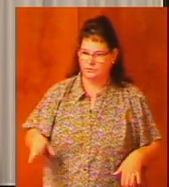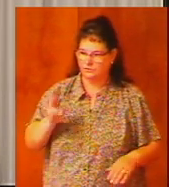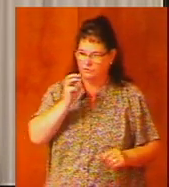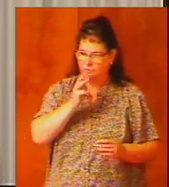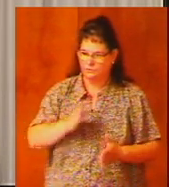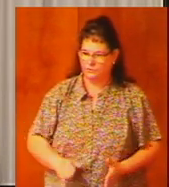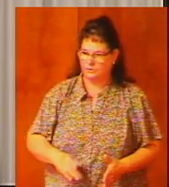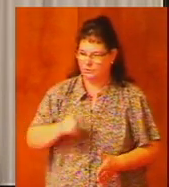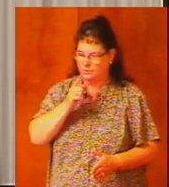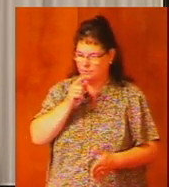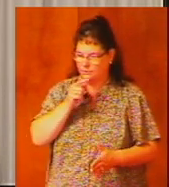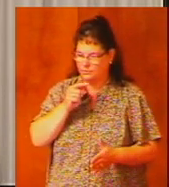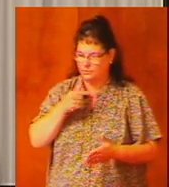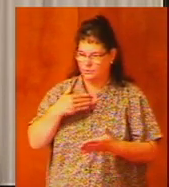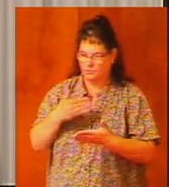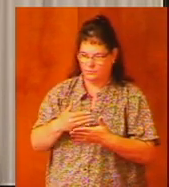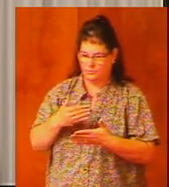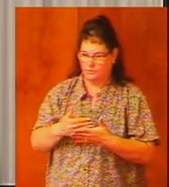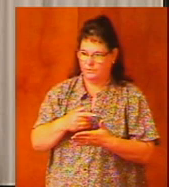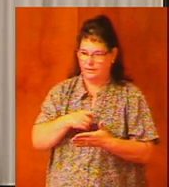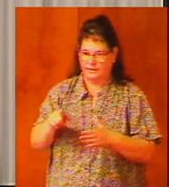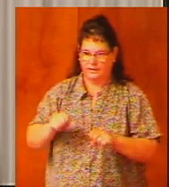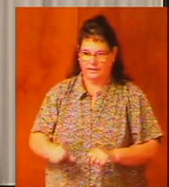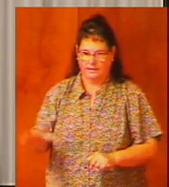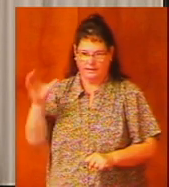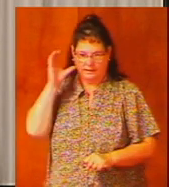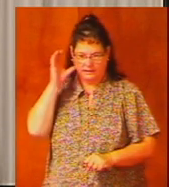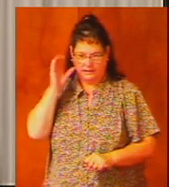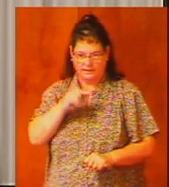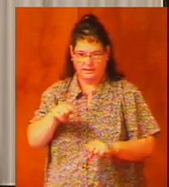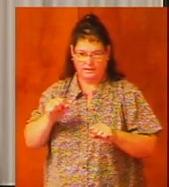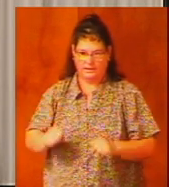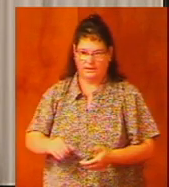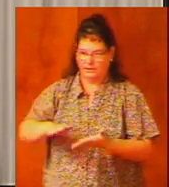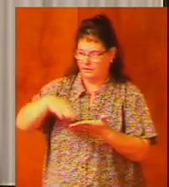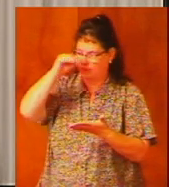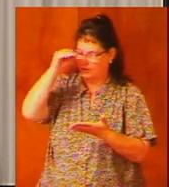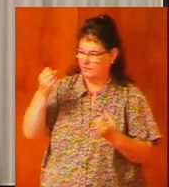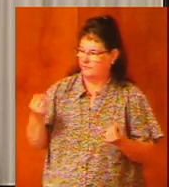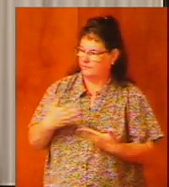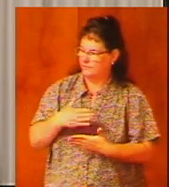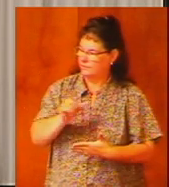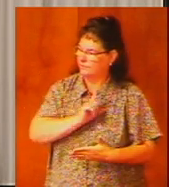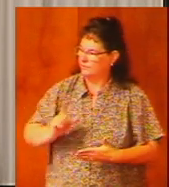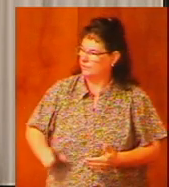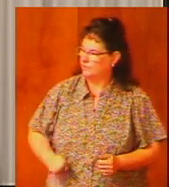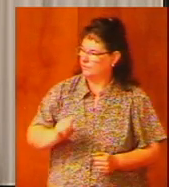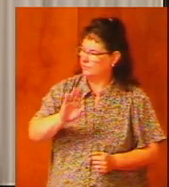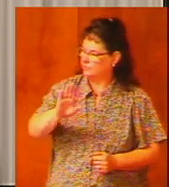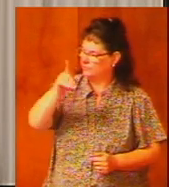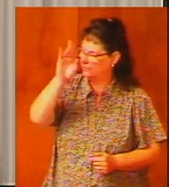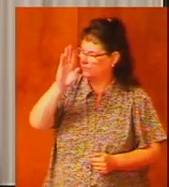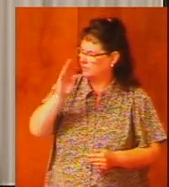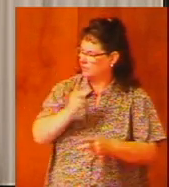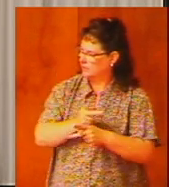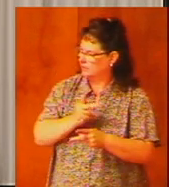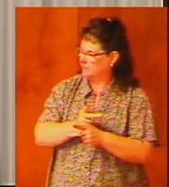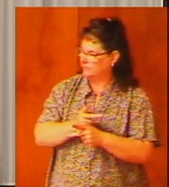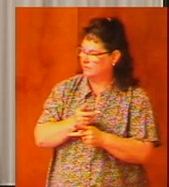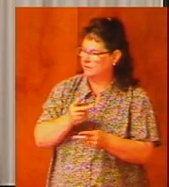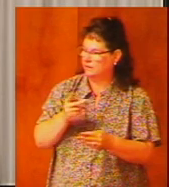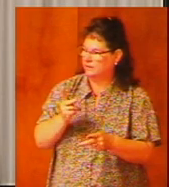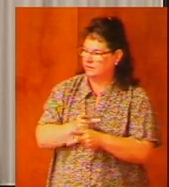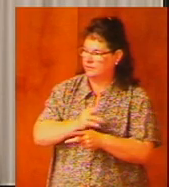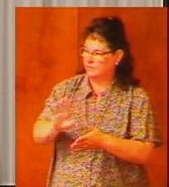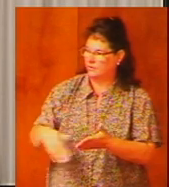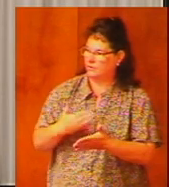who is within your gates that they may hear and that they may learn to fear the Lord your God and carefully observe all the words of this